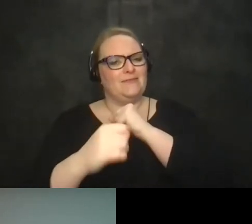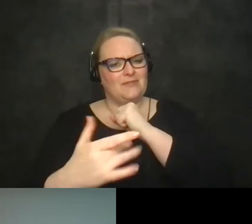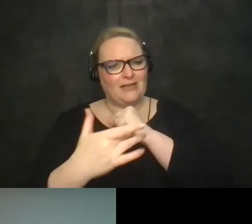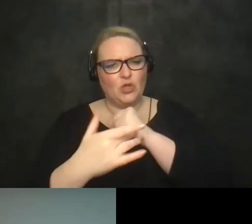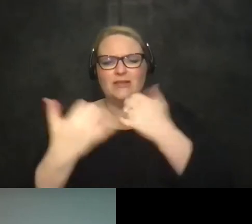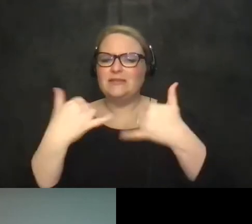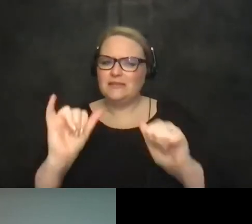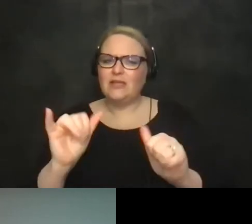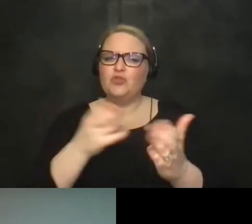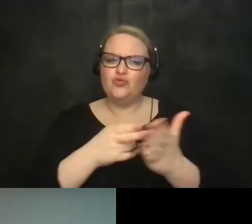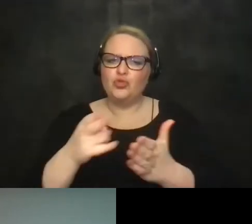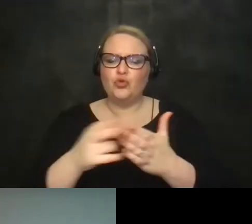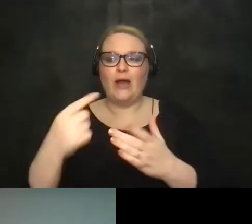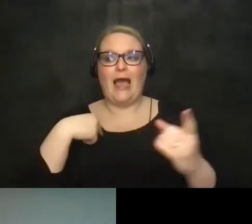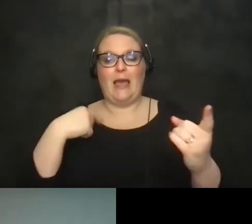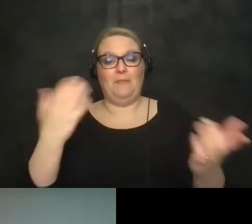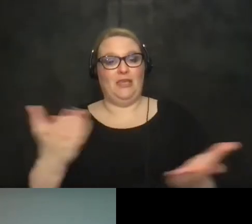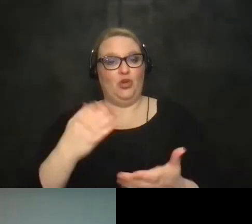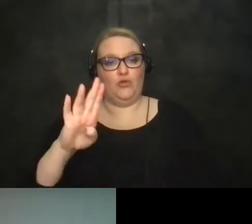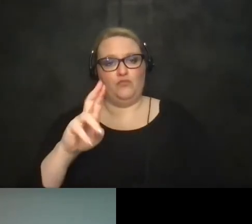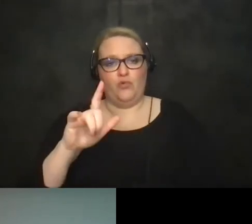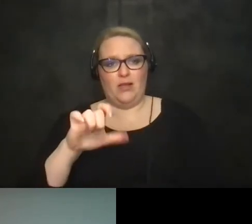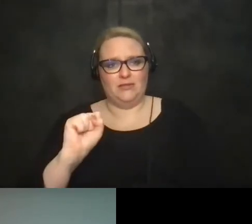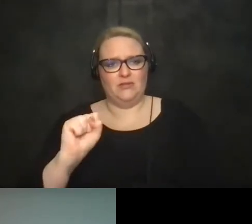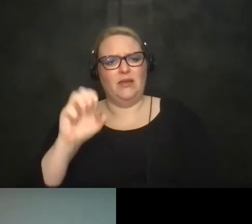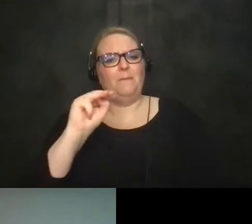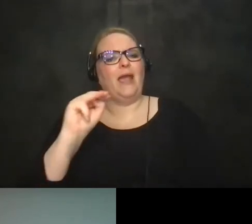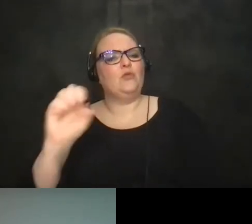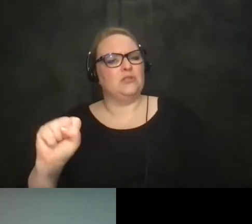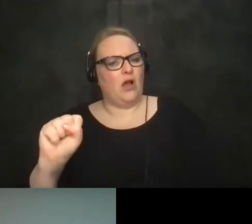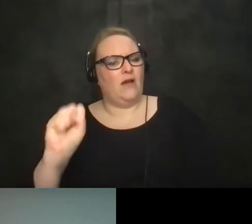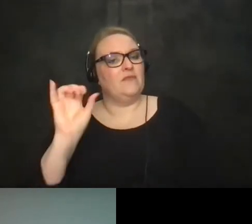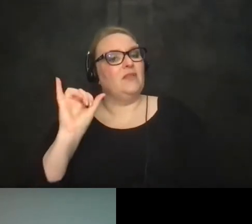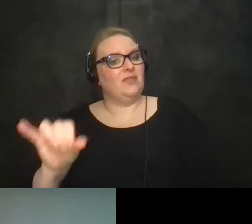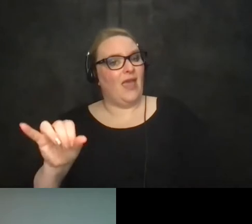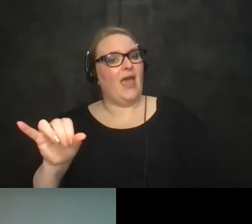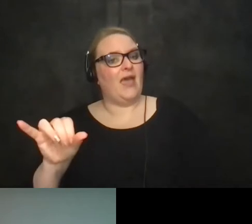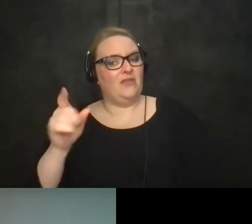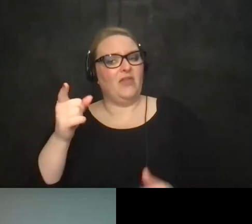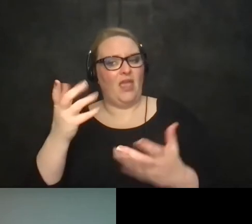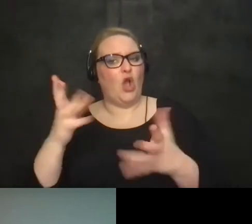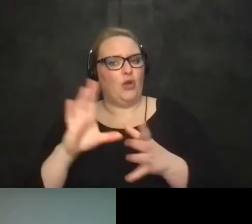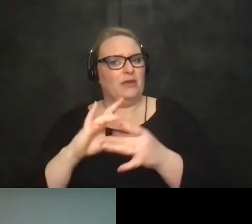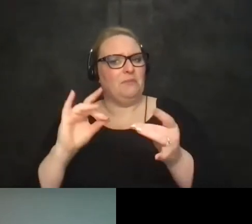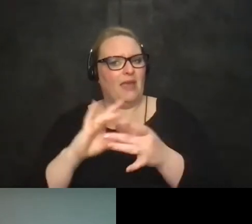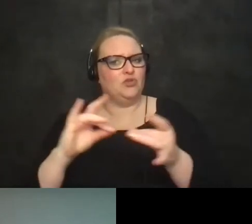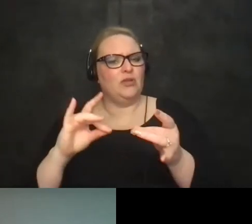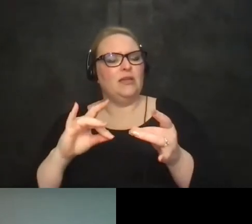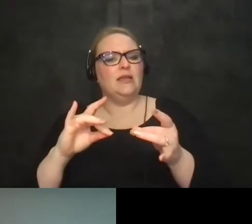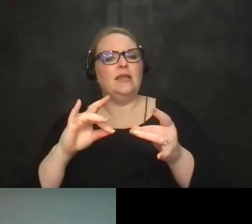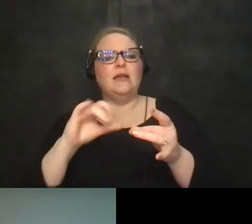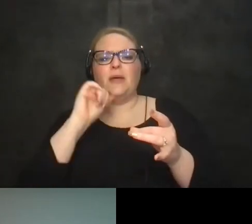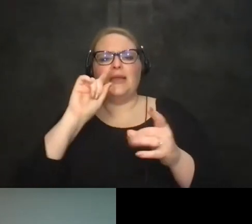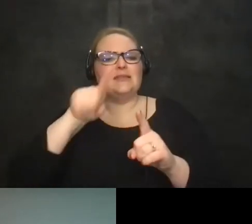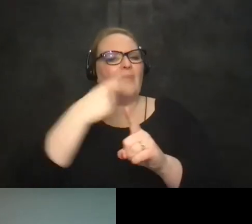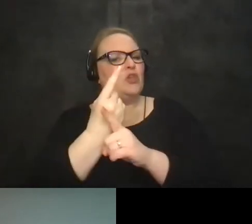some truth in that i'm here in brussels with microsoft and that's exactly one of the things they've been saying here but it's not the only